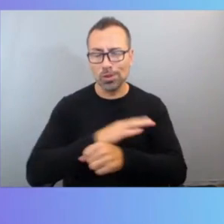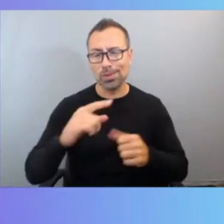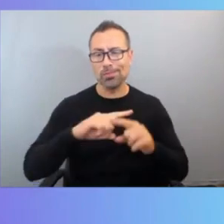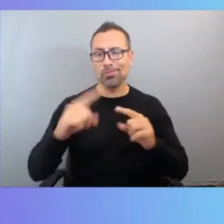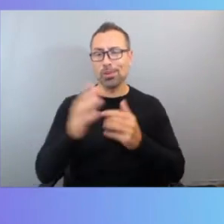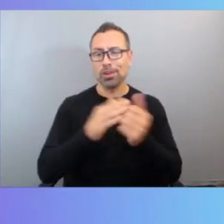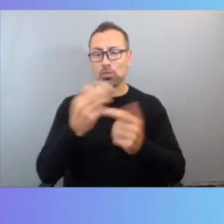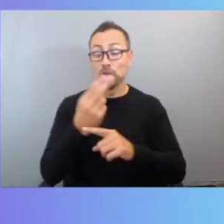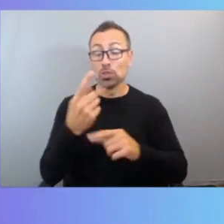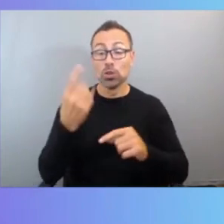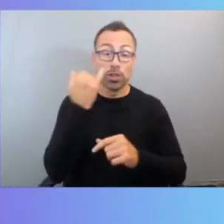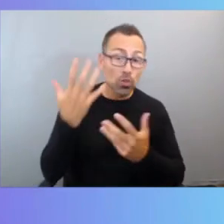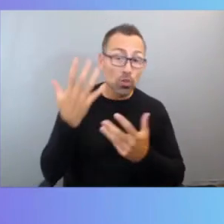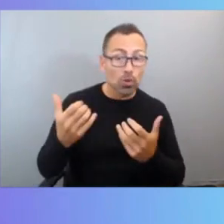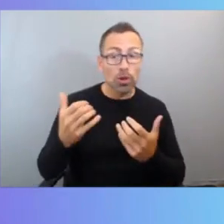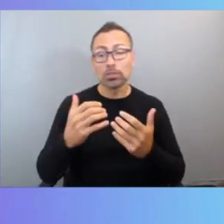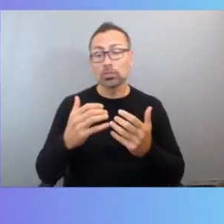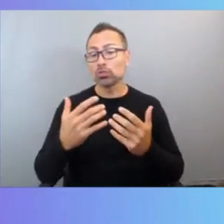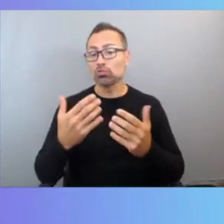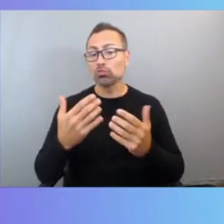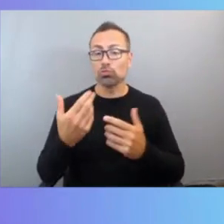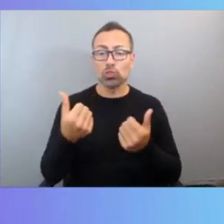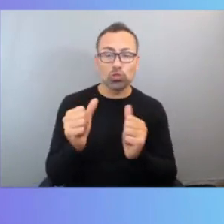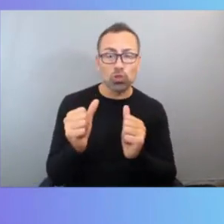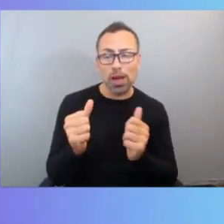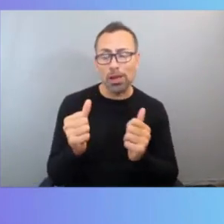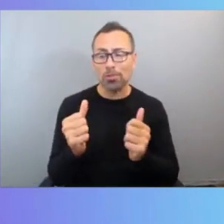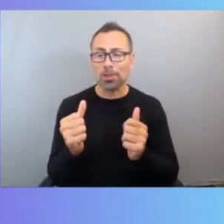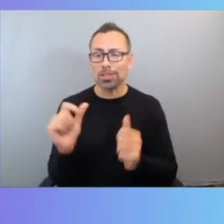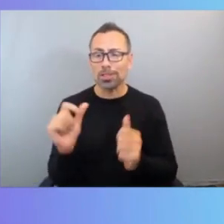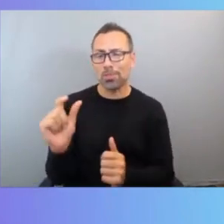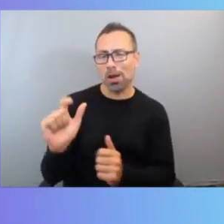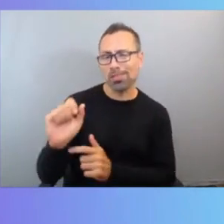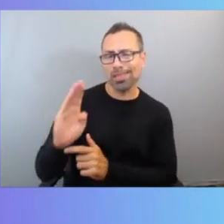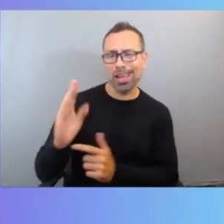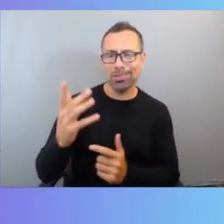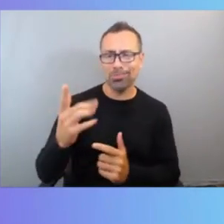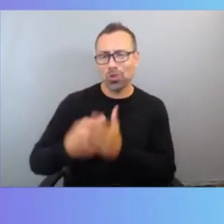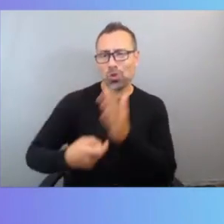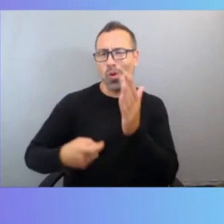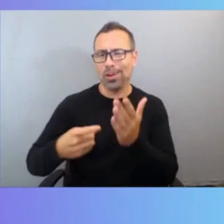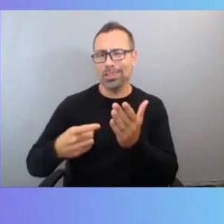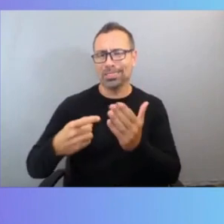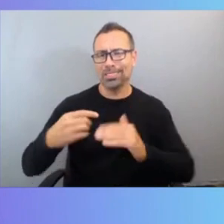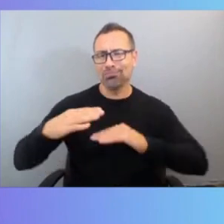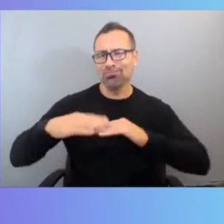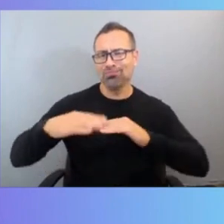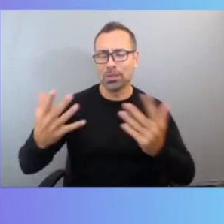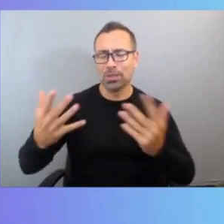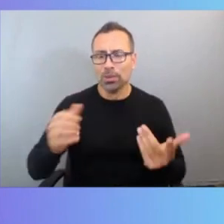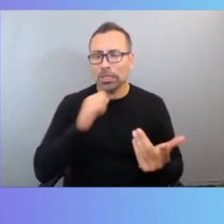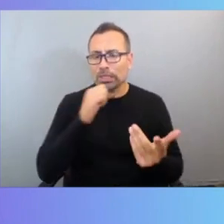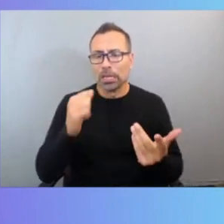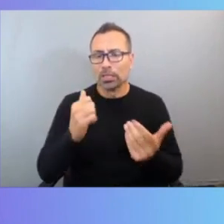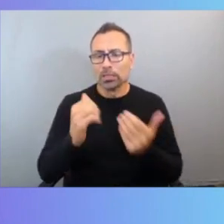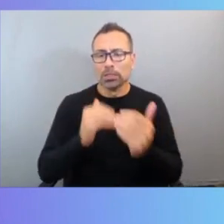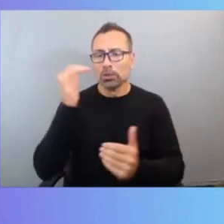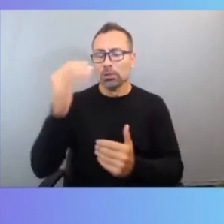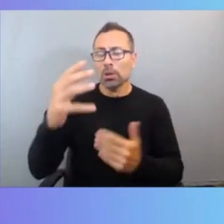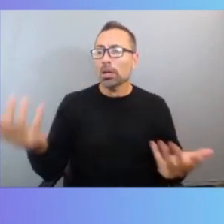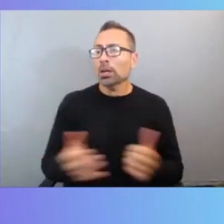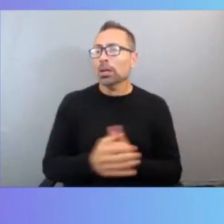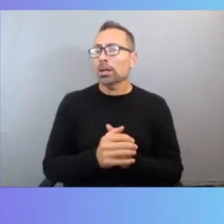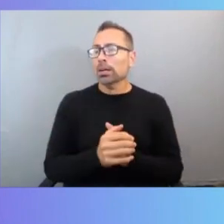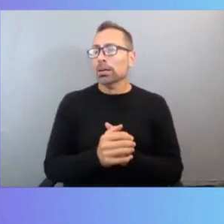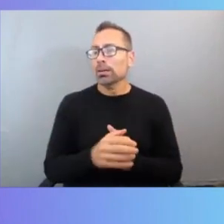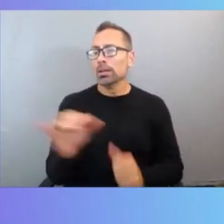want to build a small little lab to try it out, it's not going to cost you a lot, right? It's not going to run away from you, so to speak. Just like